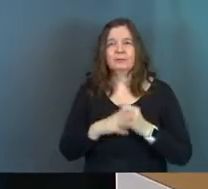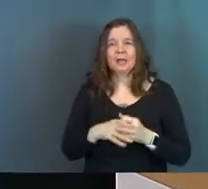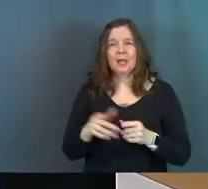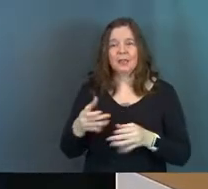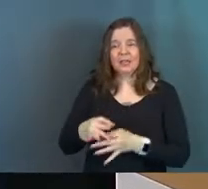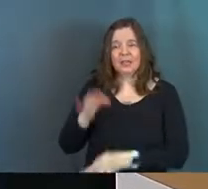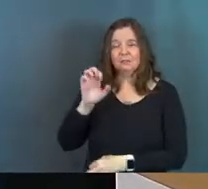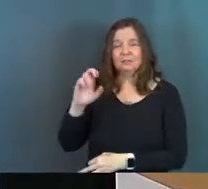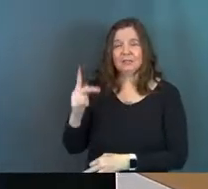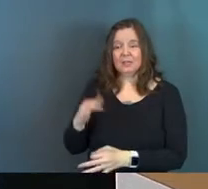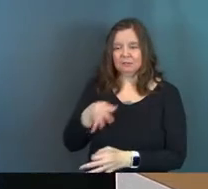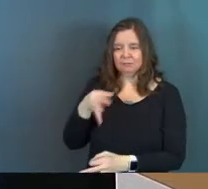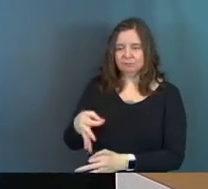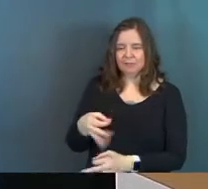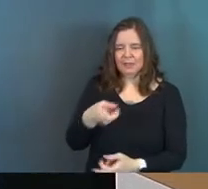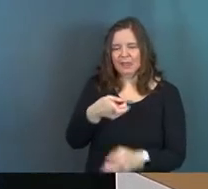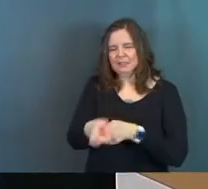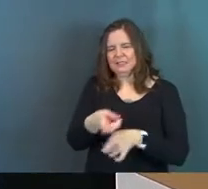King of the Jews.